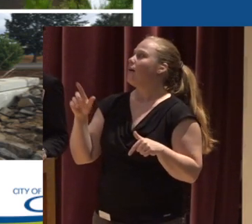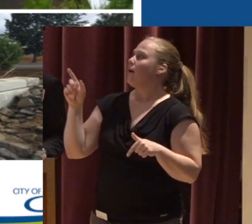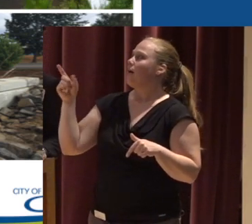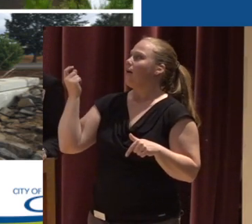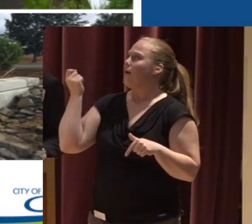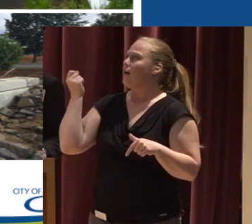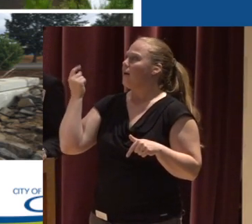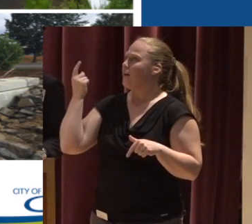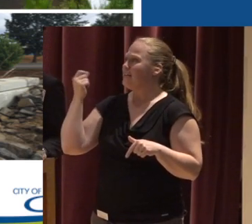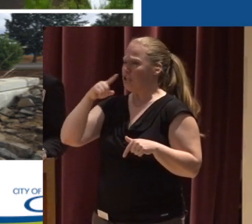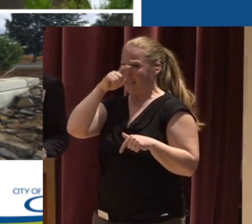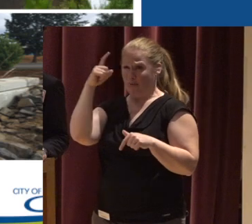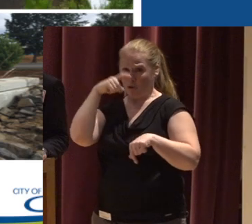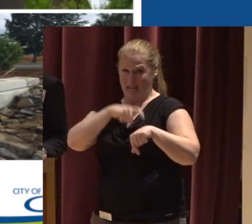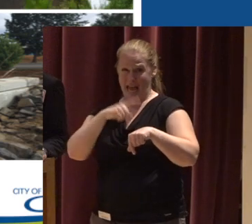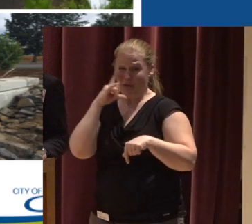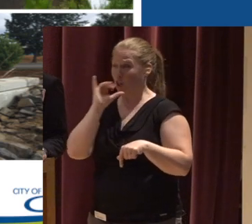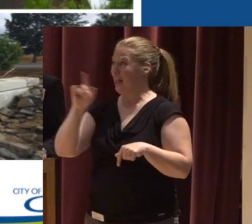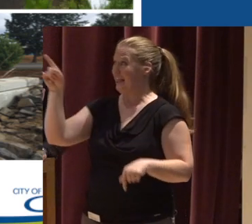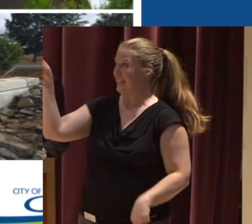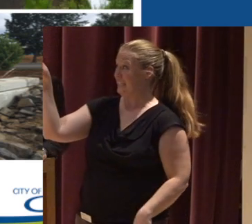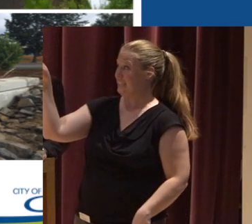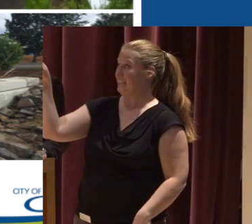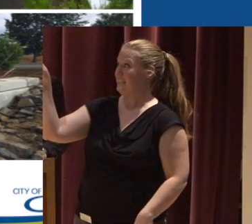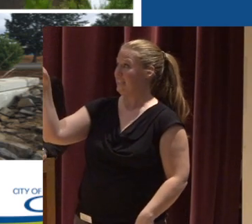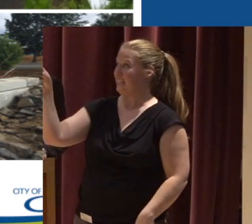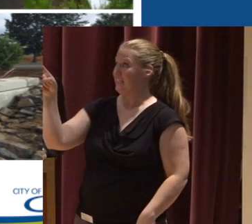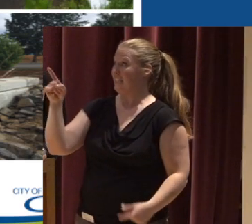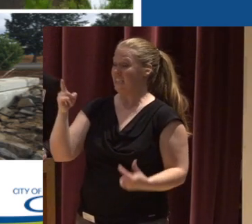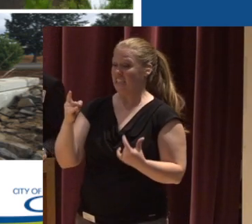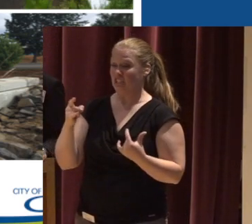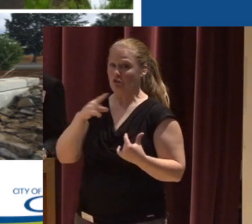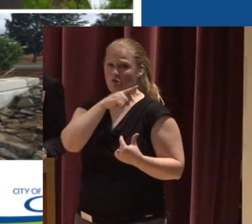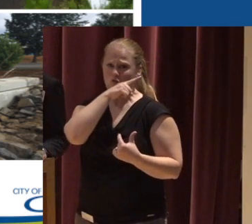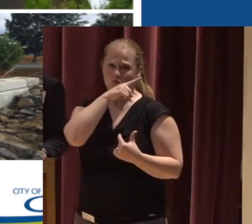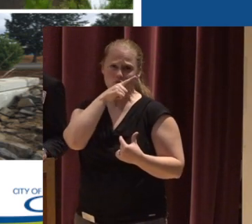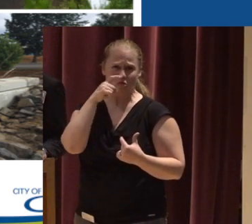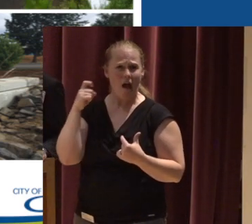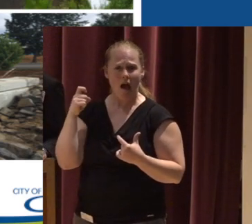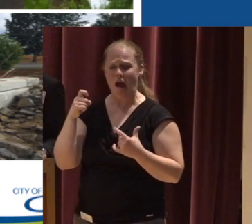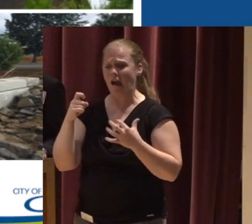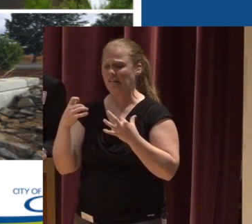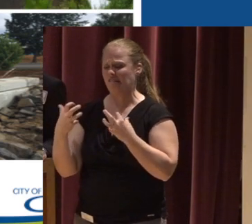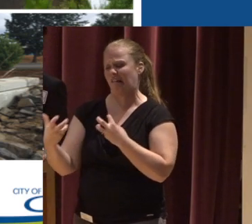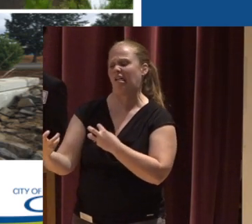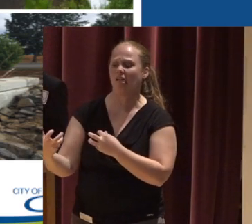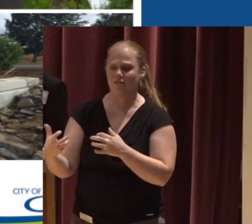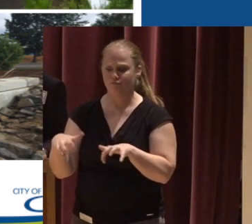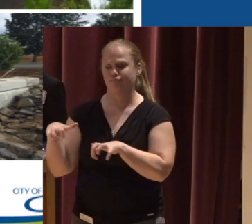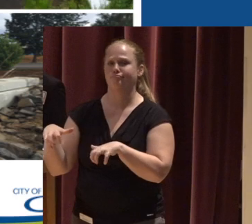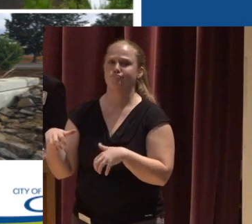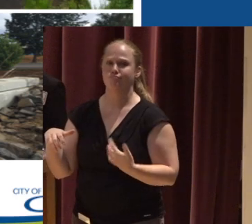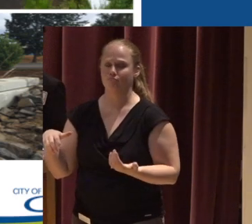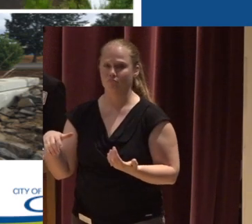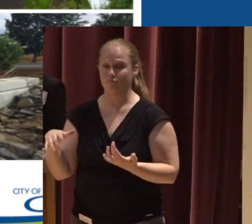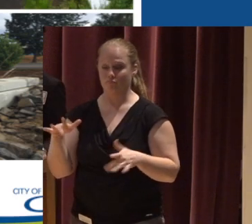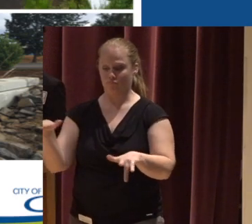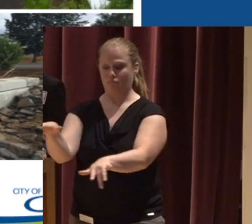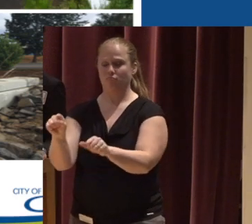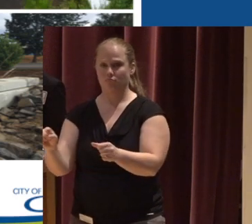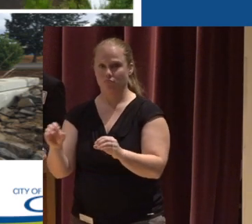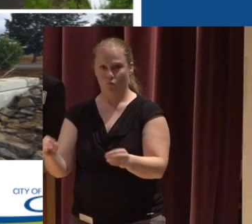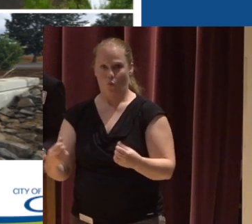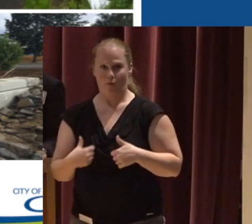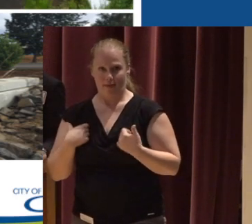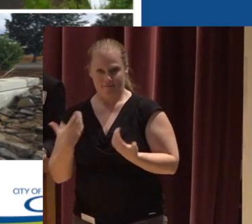Wetland at the summertime looked like this So it looked like a cracked, dry, vacant area And so that got me thinking